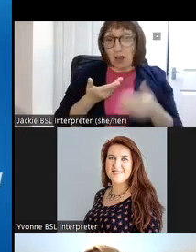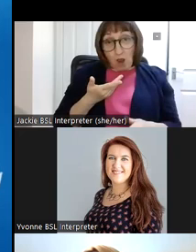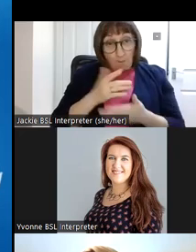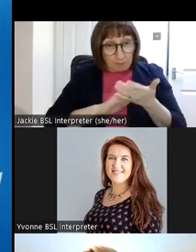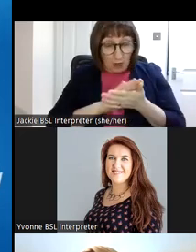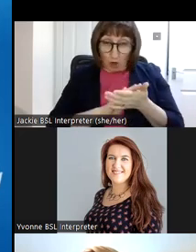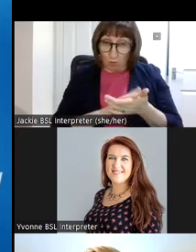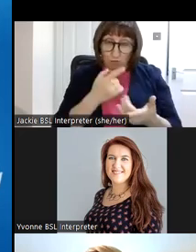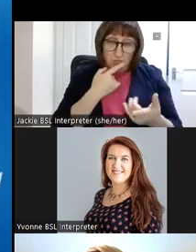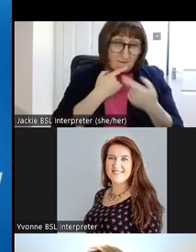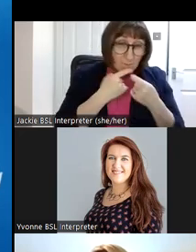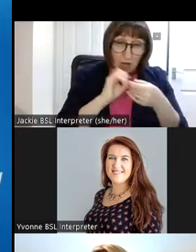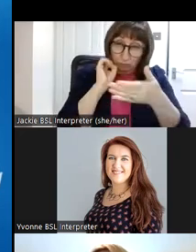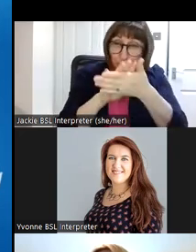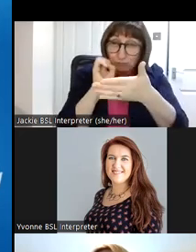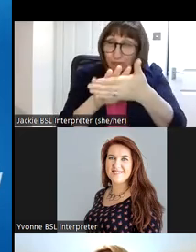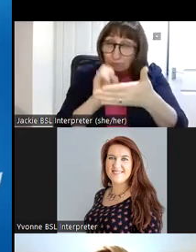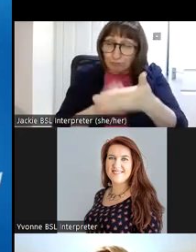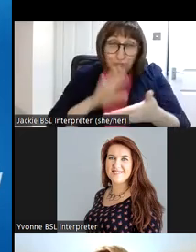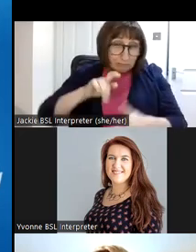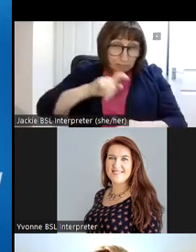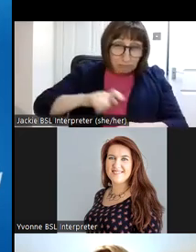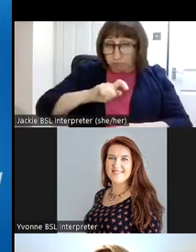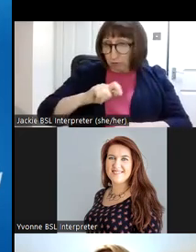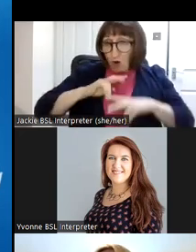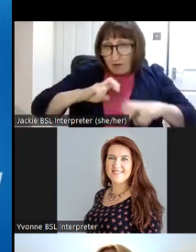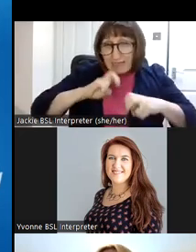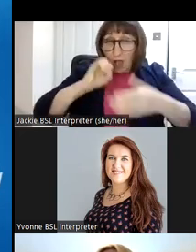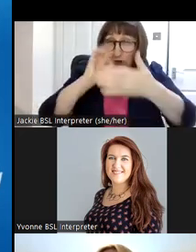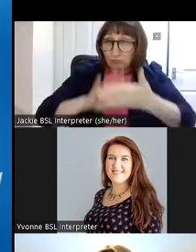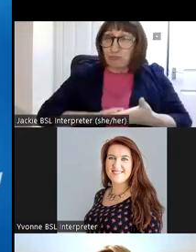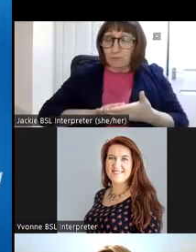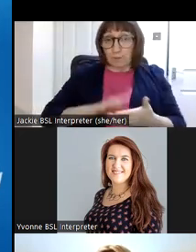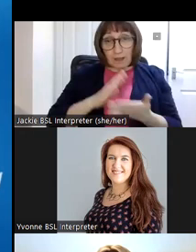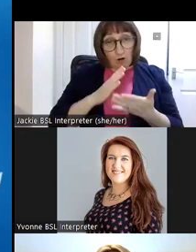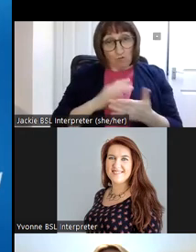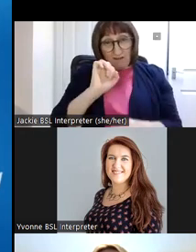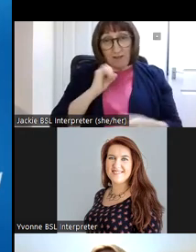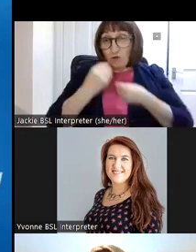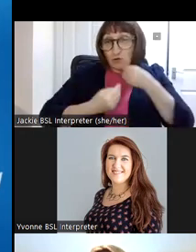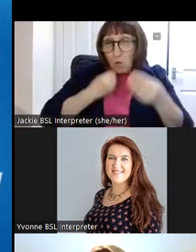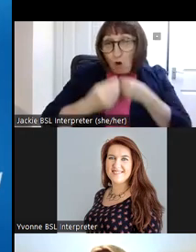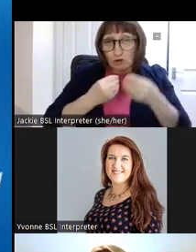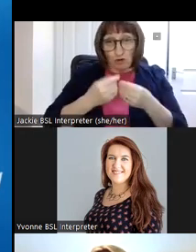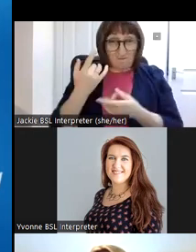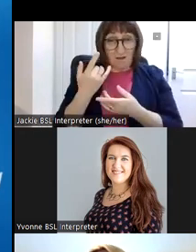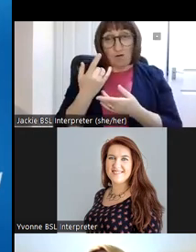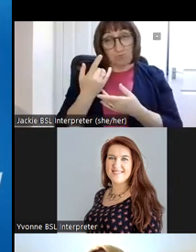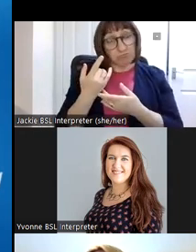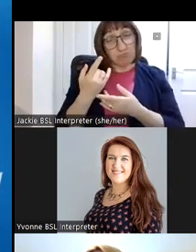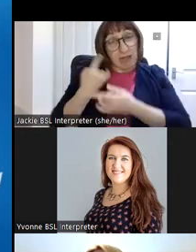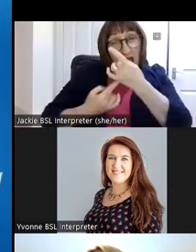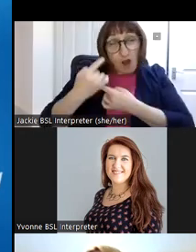store and share our research so uh i suppose really we spread the story of our heritage um